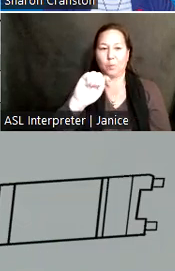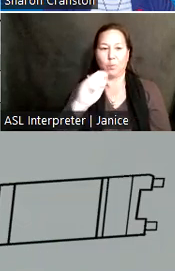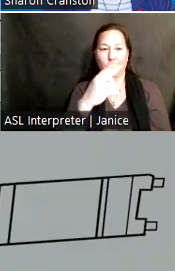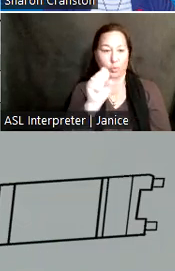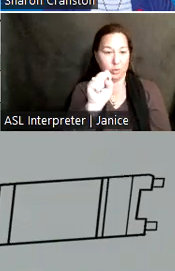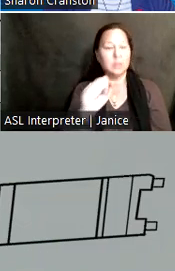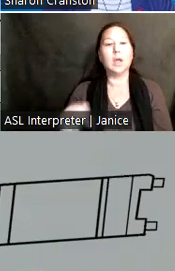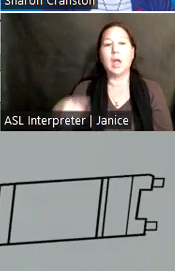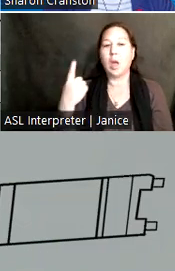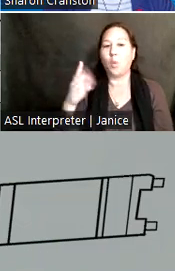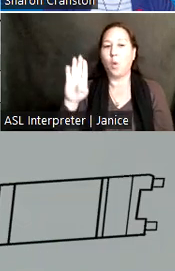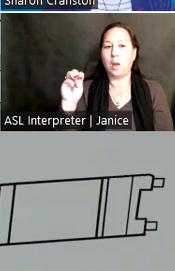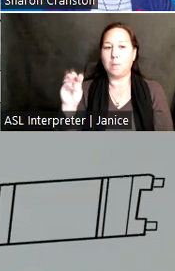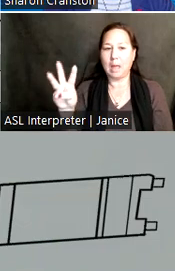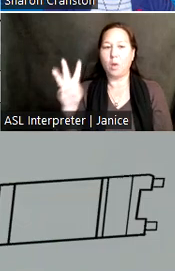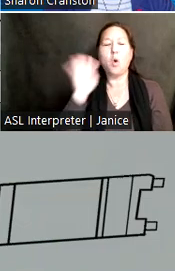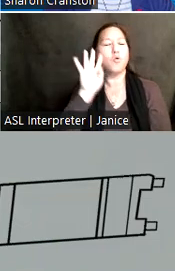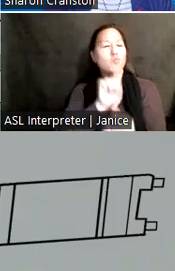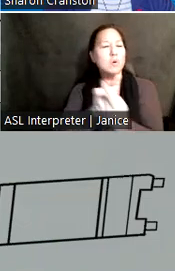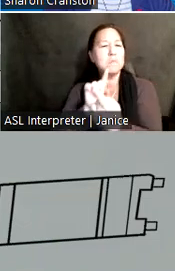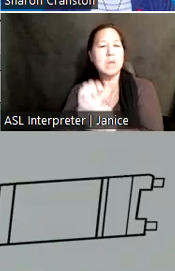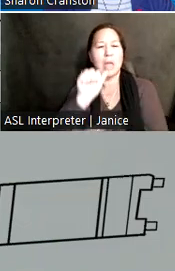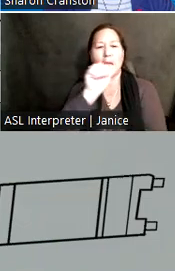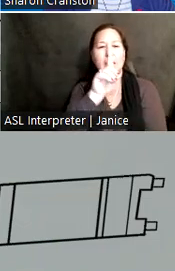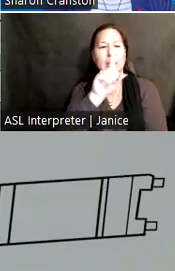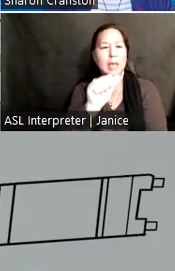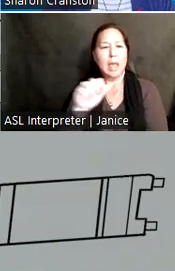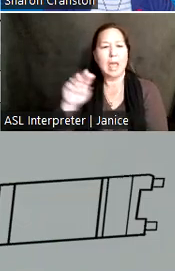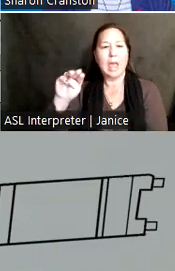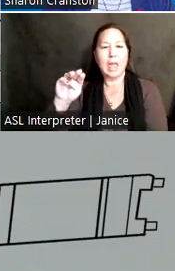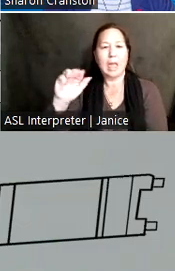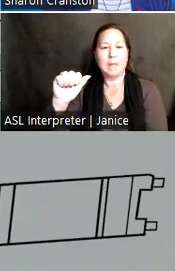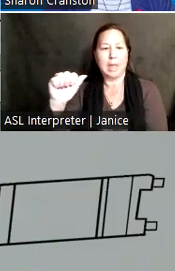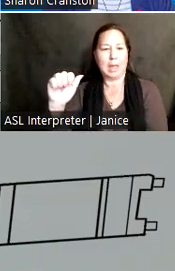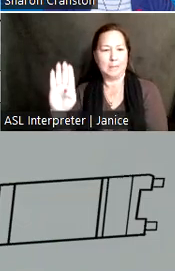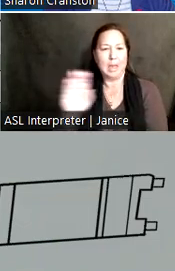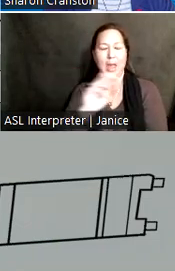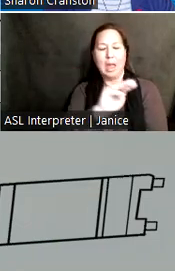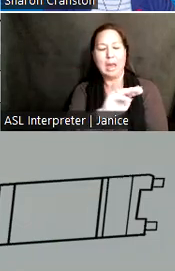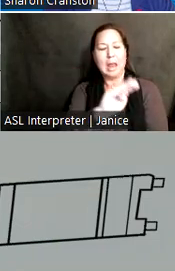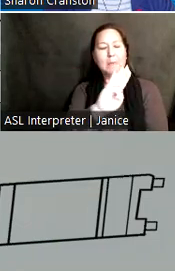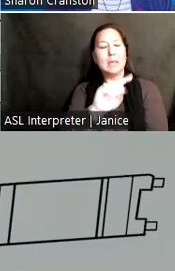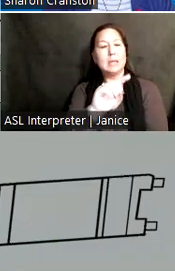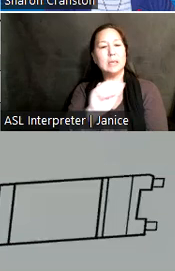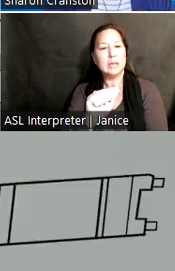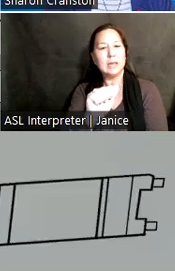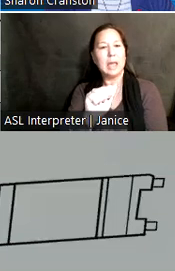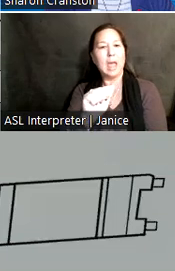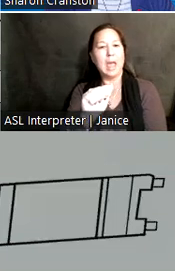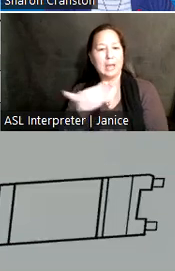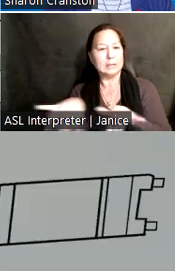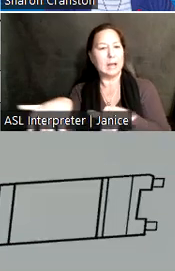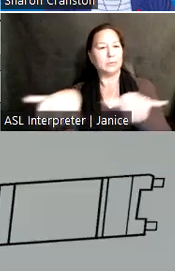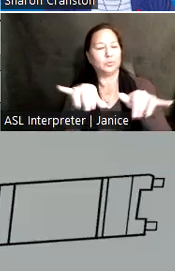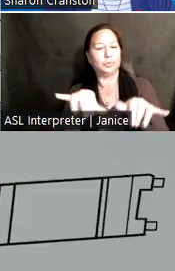and MBTA standards, and the barge's flexibility of use will allow for berths to accommodate multiple types of vessels and a combination